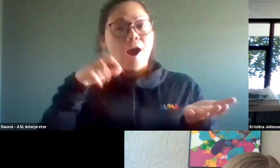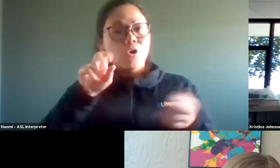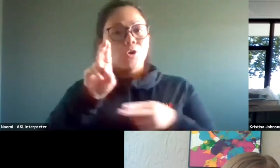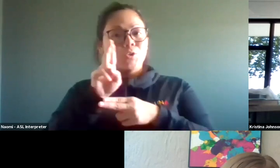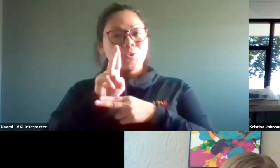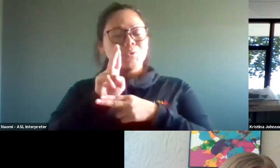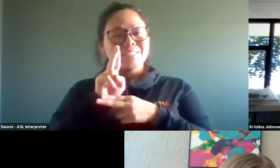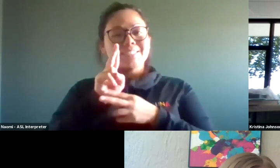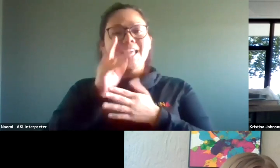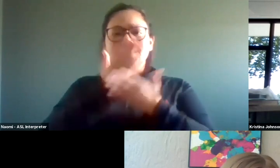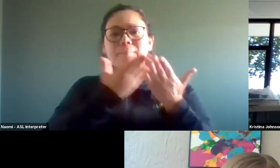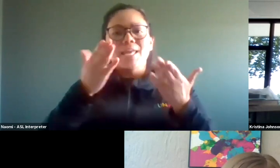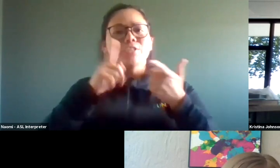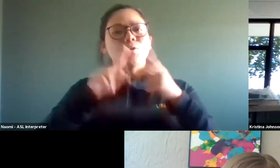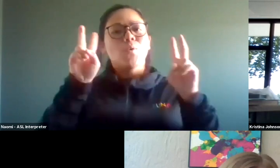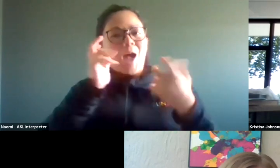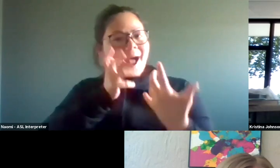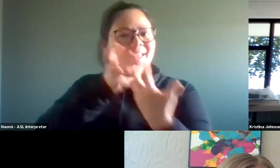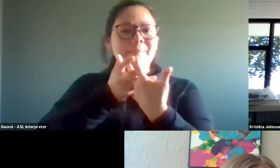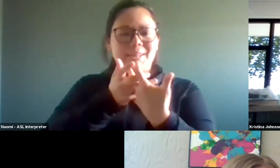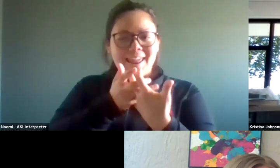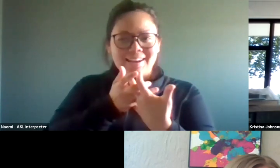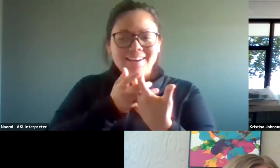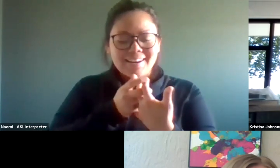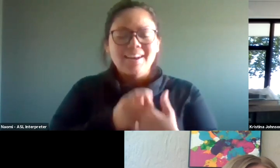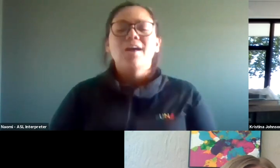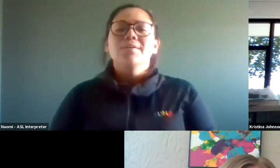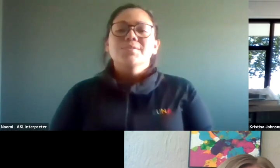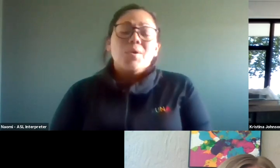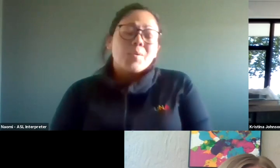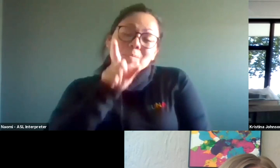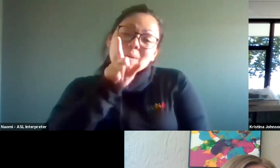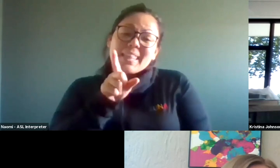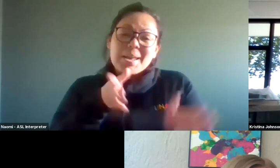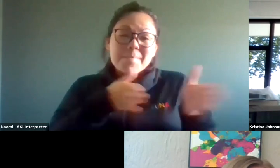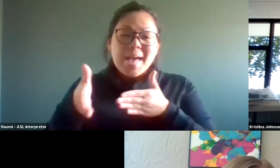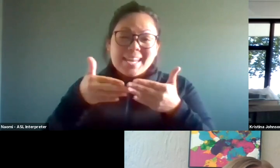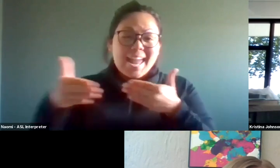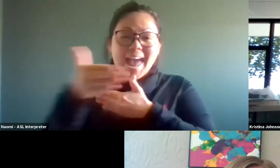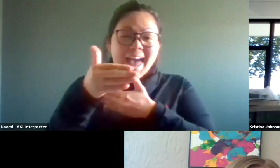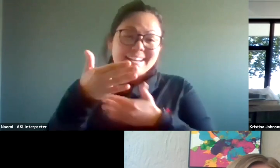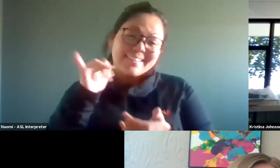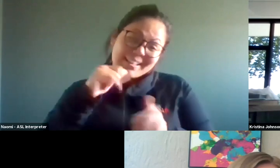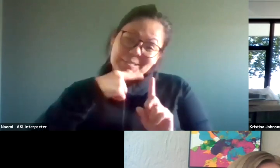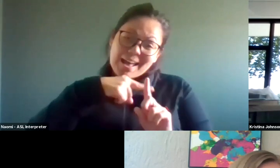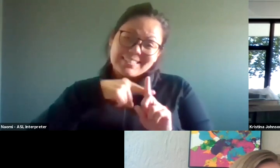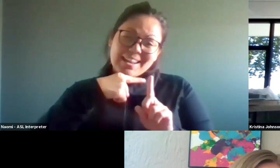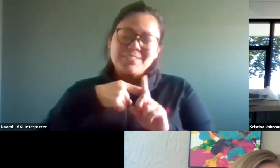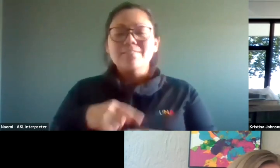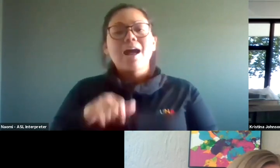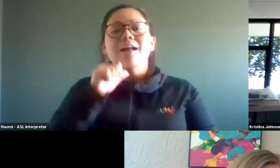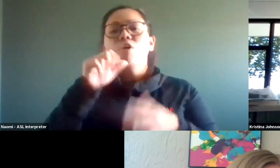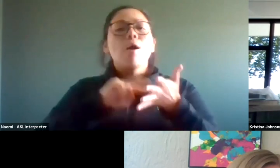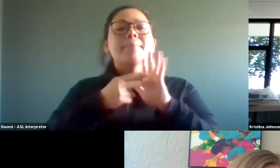to get the job done. Um, so, you know, planning ahead is good. And I'm not telling